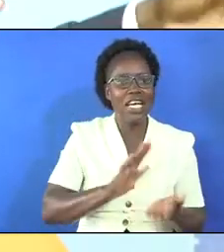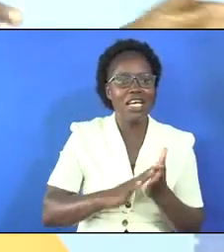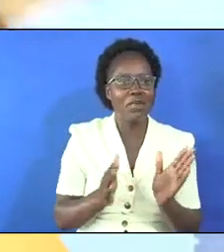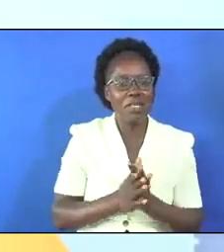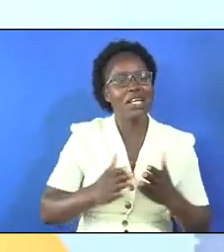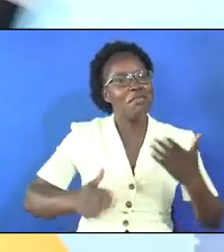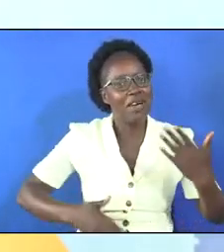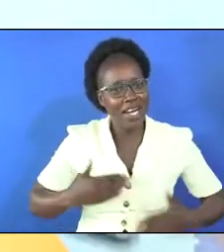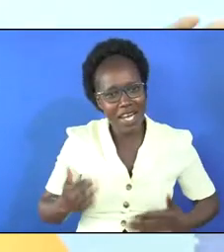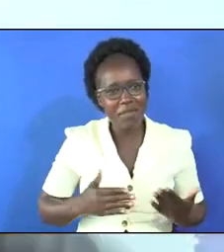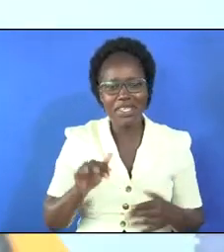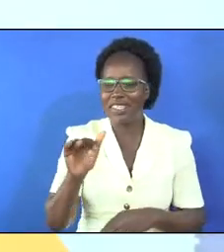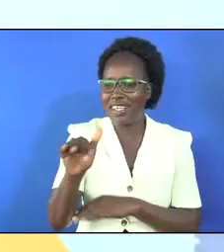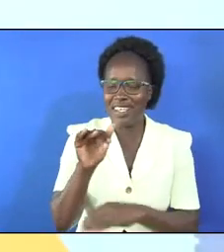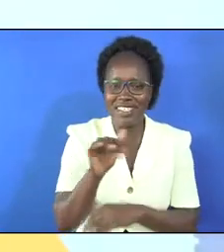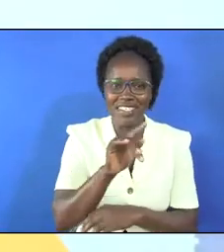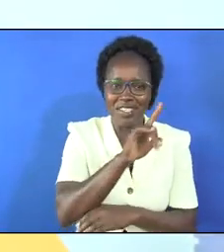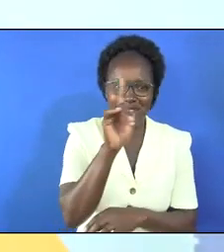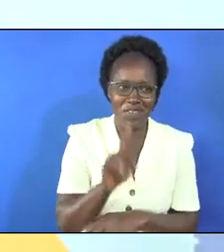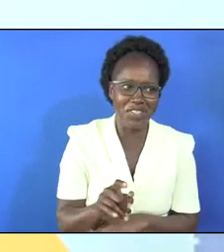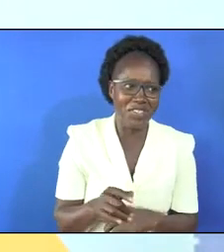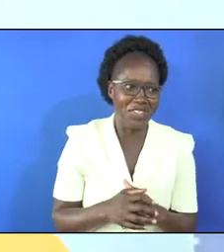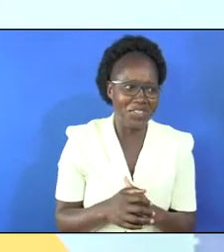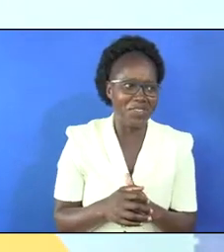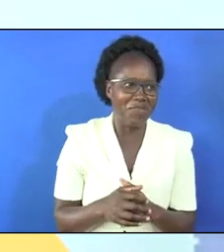become happy they are asking questions